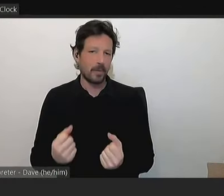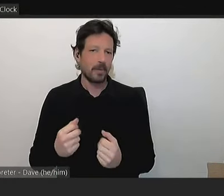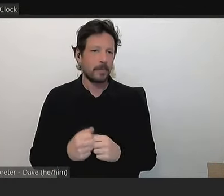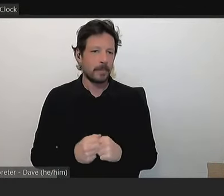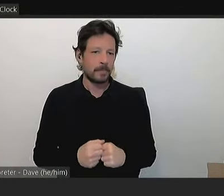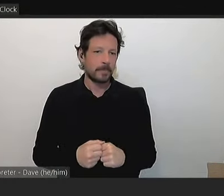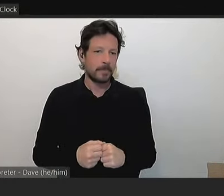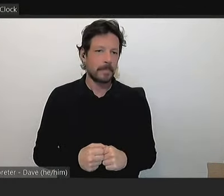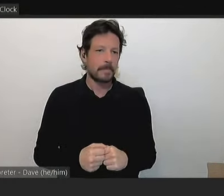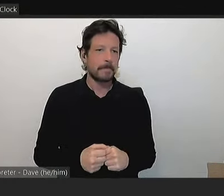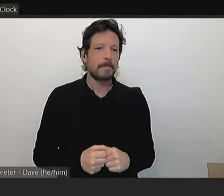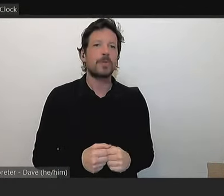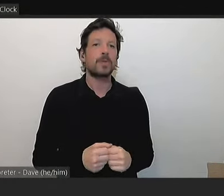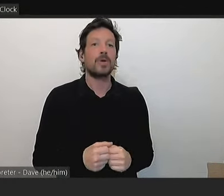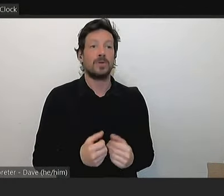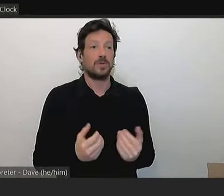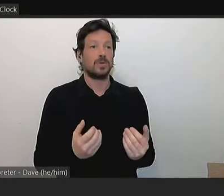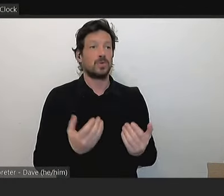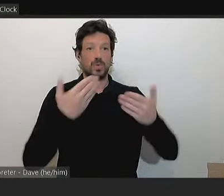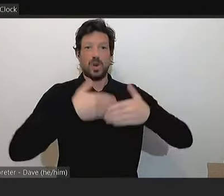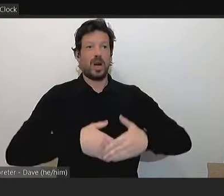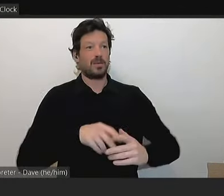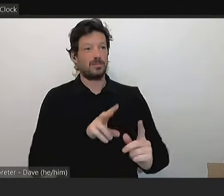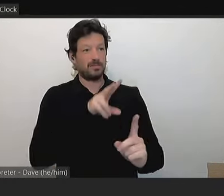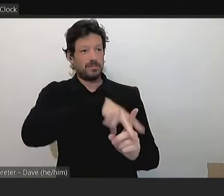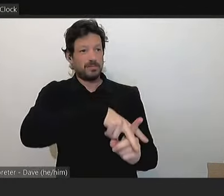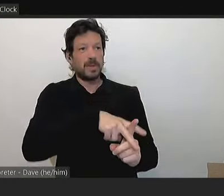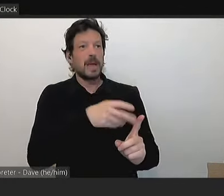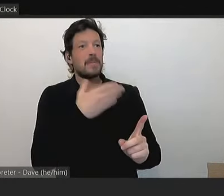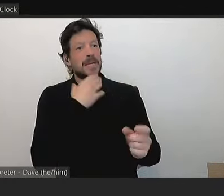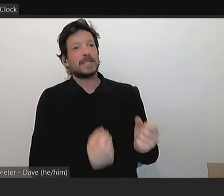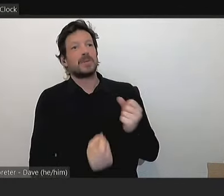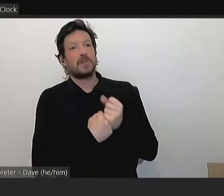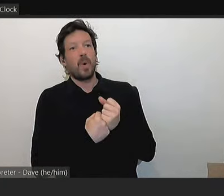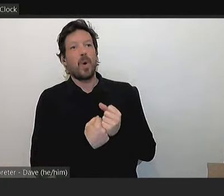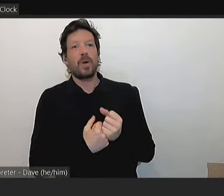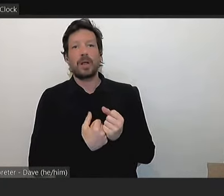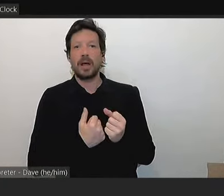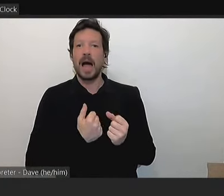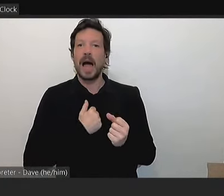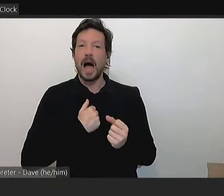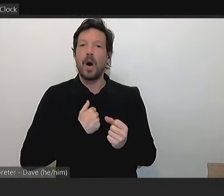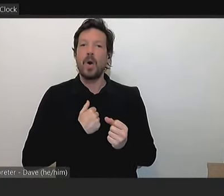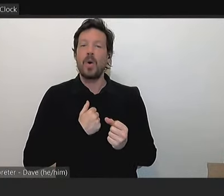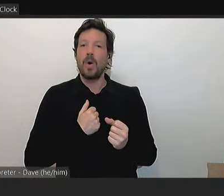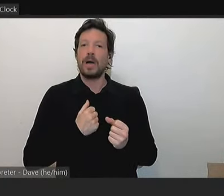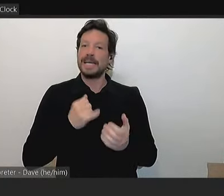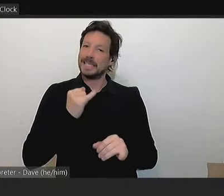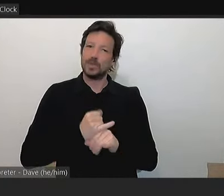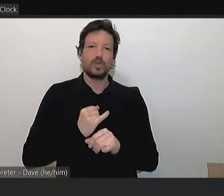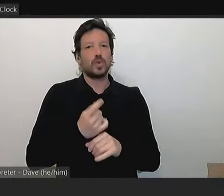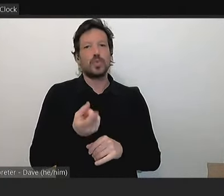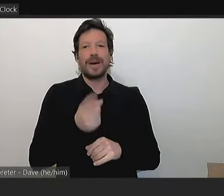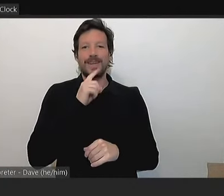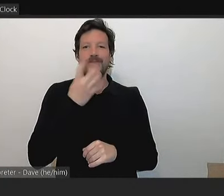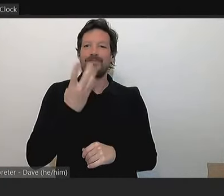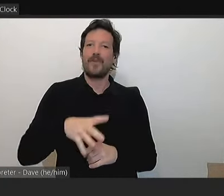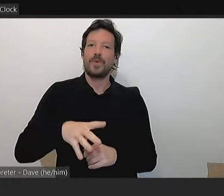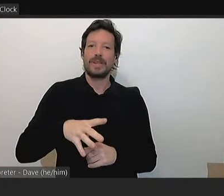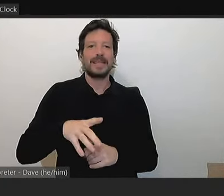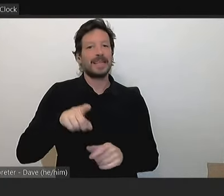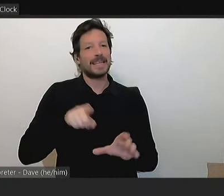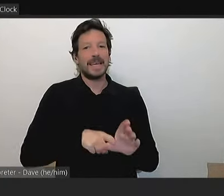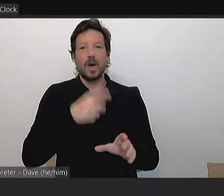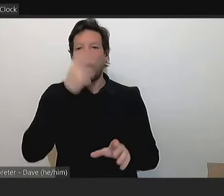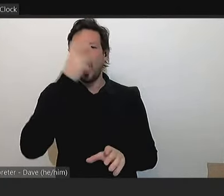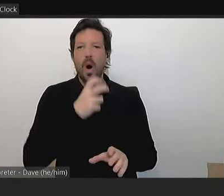we ask the Council to support our great 140-year-old Preston institution by approving the budget required to scope